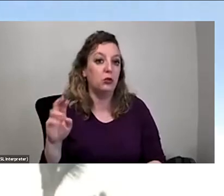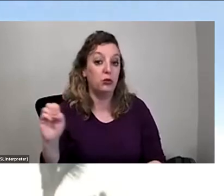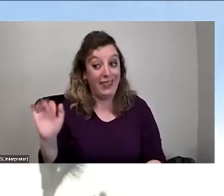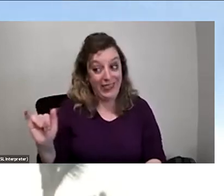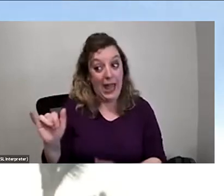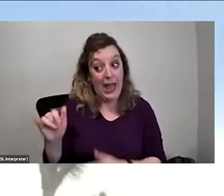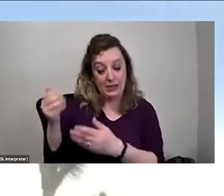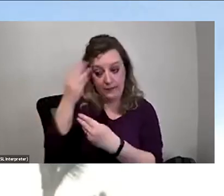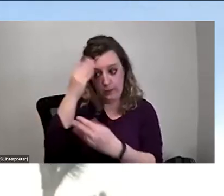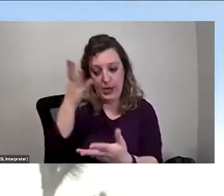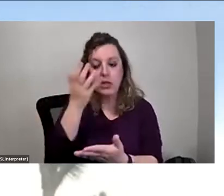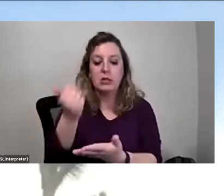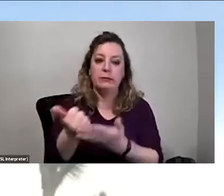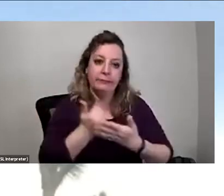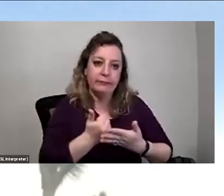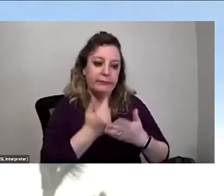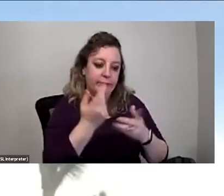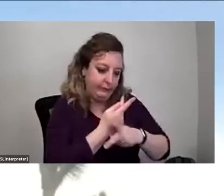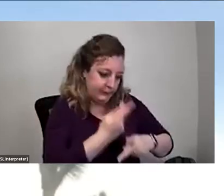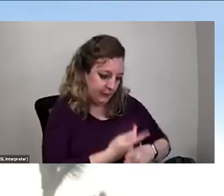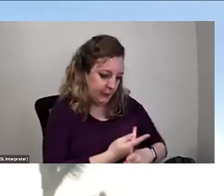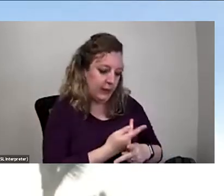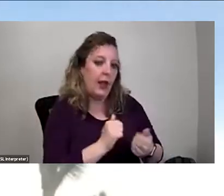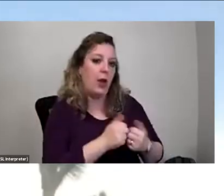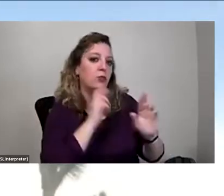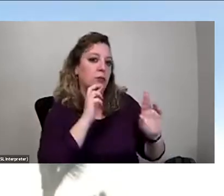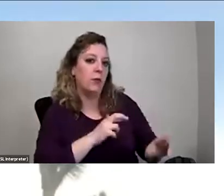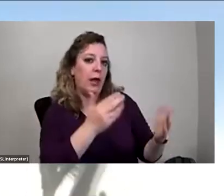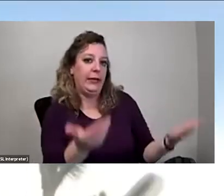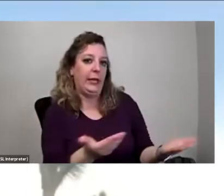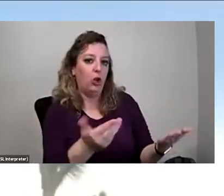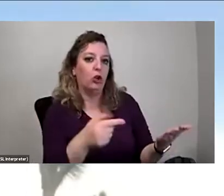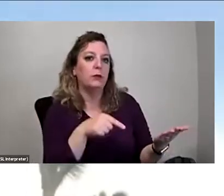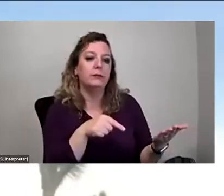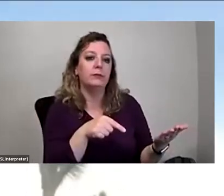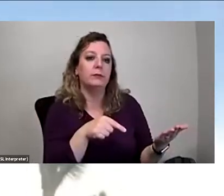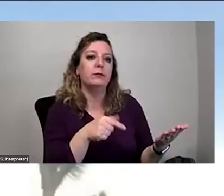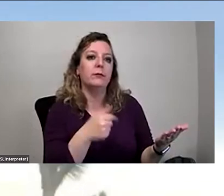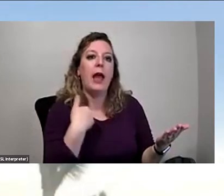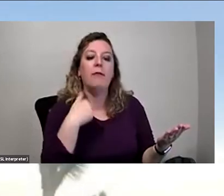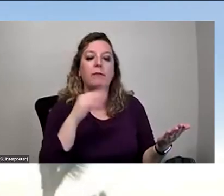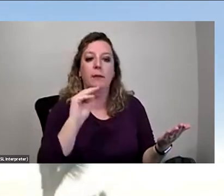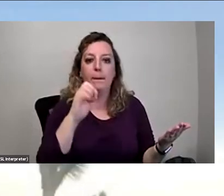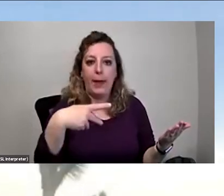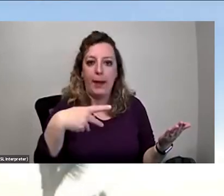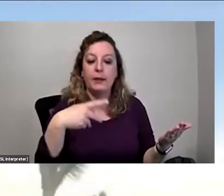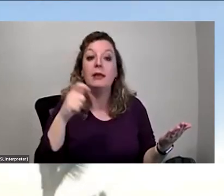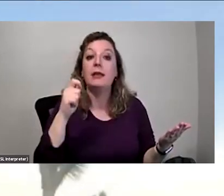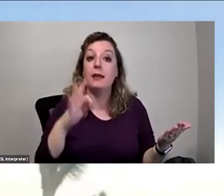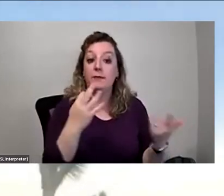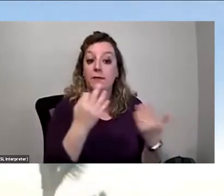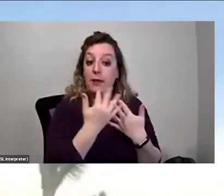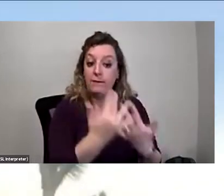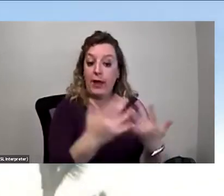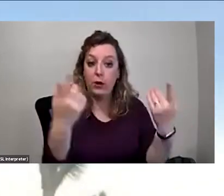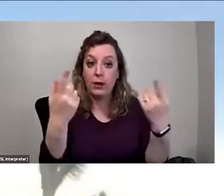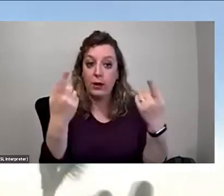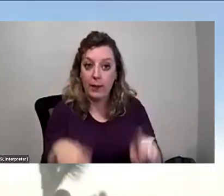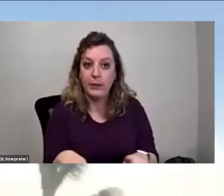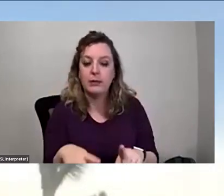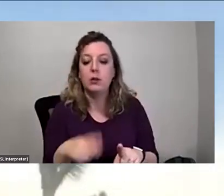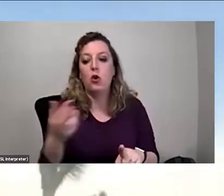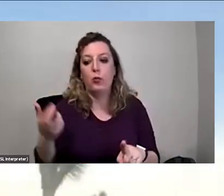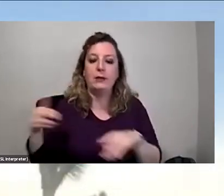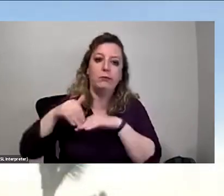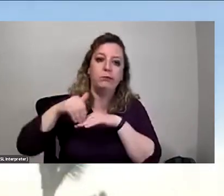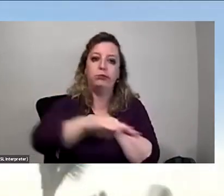how those areas respond here at Joshua tree national park that they have, you know, they have maps. So if there's a wildfire that breaks out here, resources